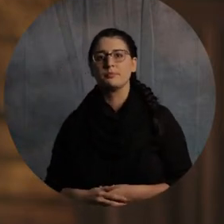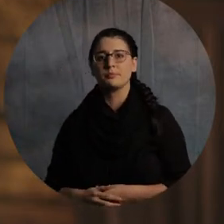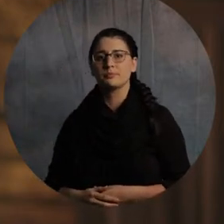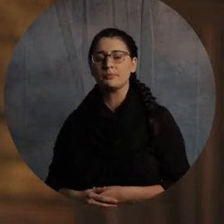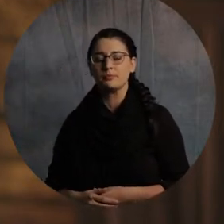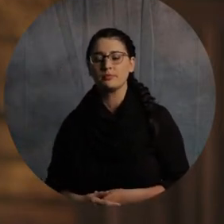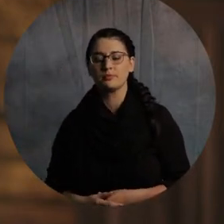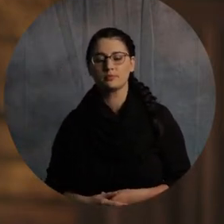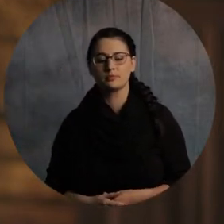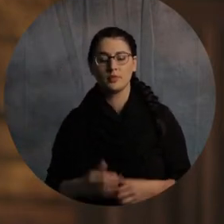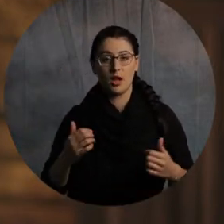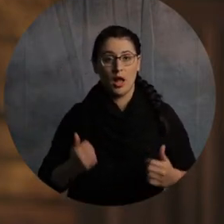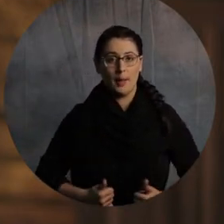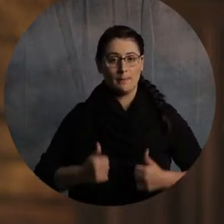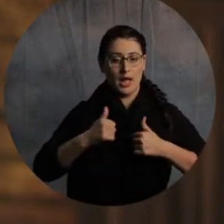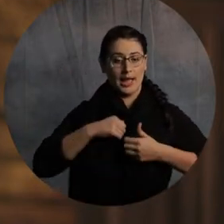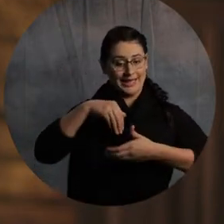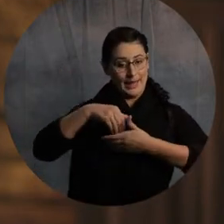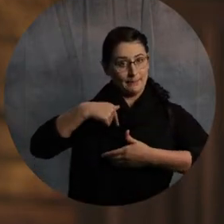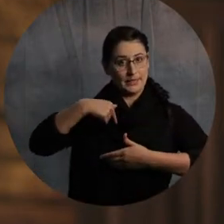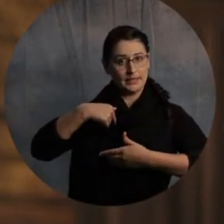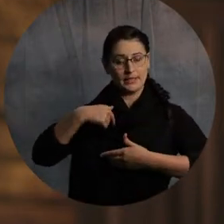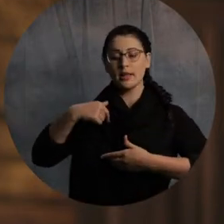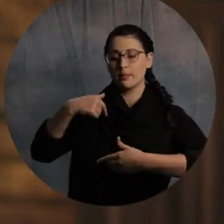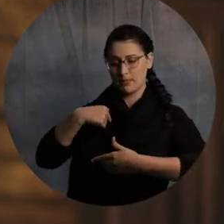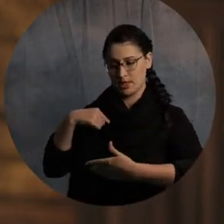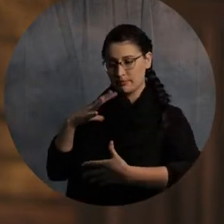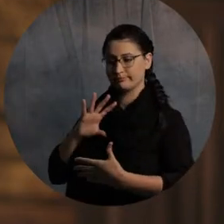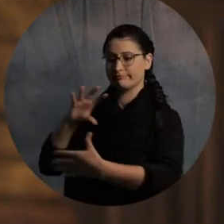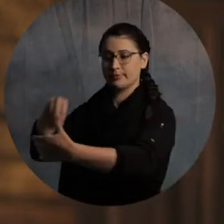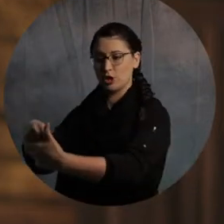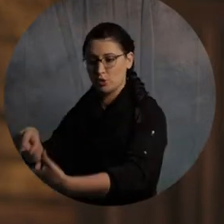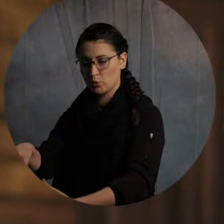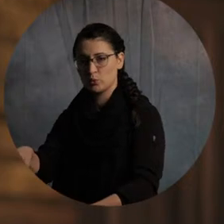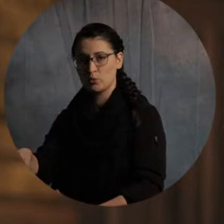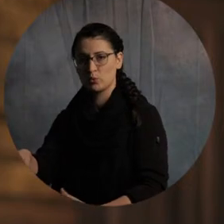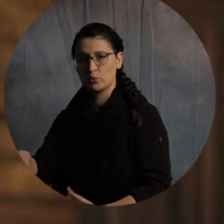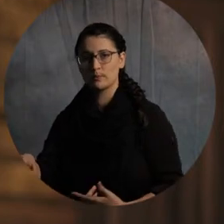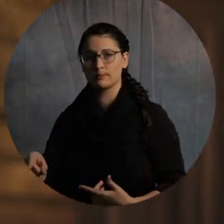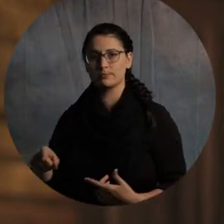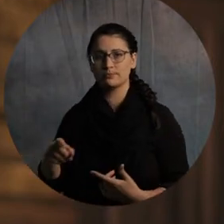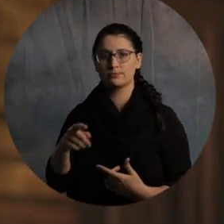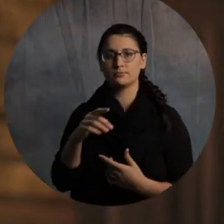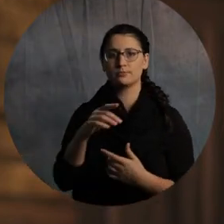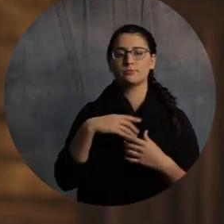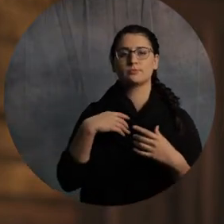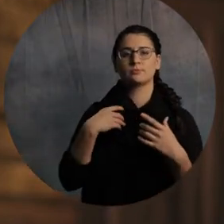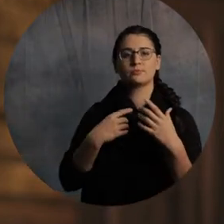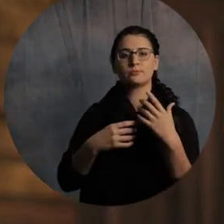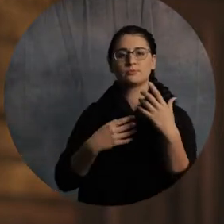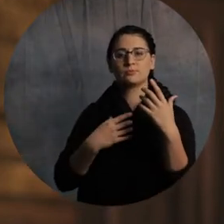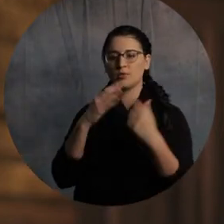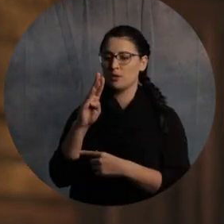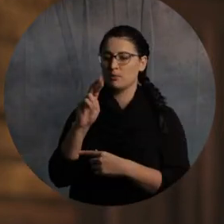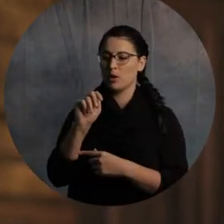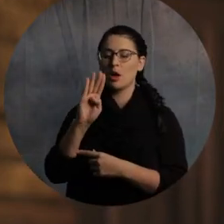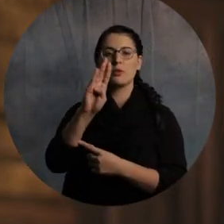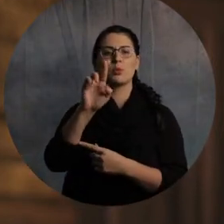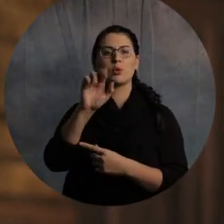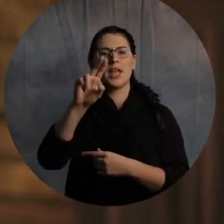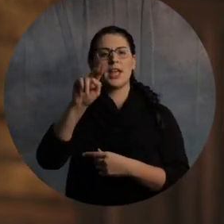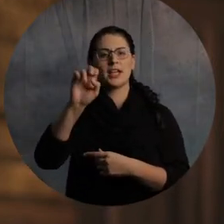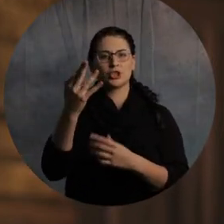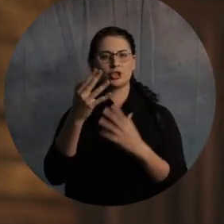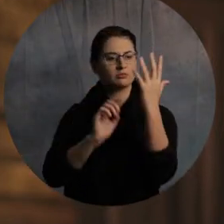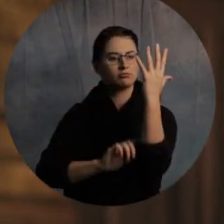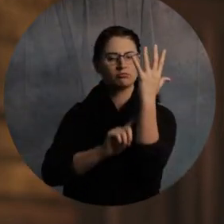abide in me, and I in you, as the branch cannot bear fruit by itself unless it abides in